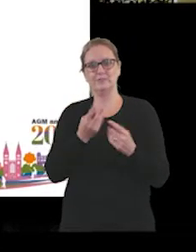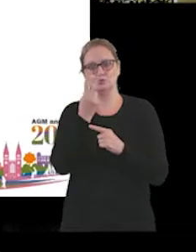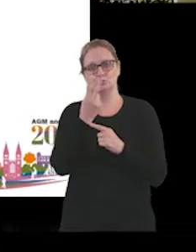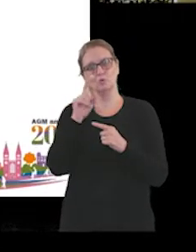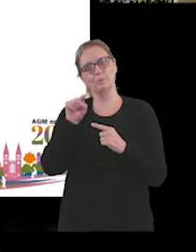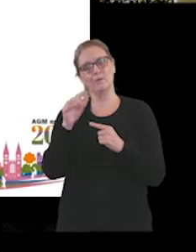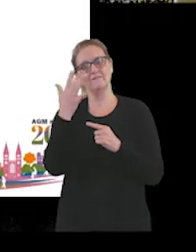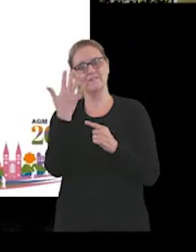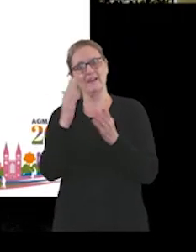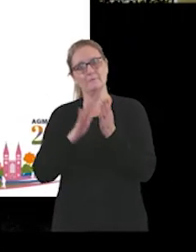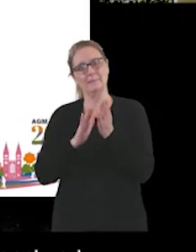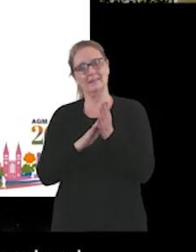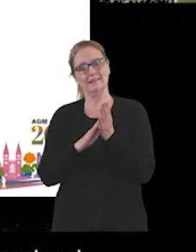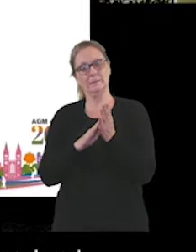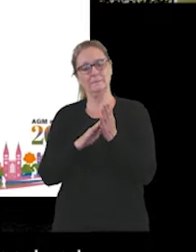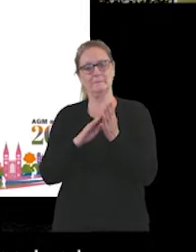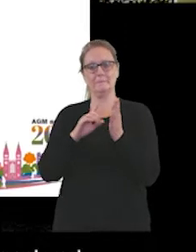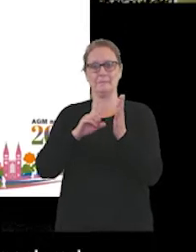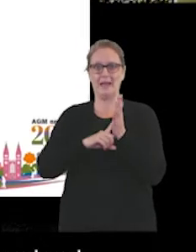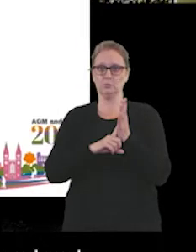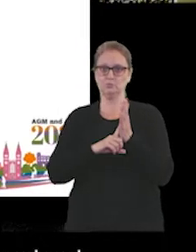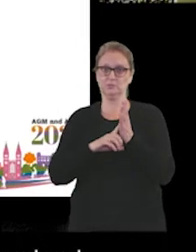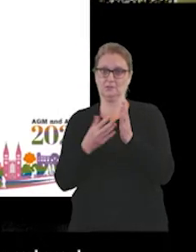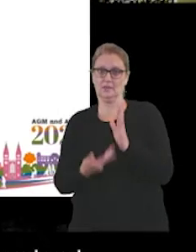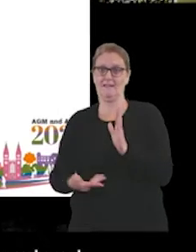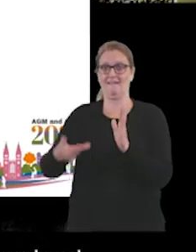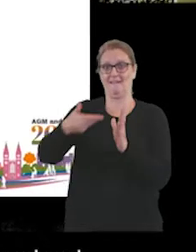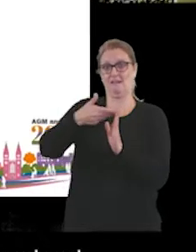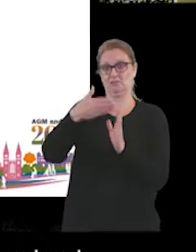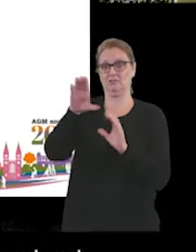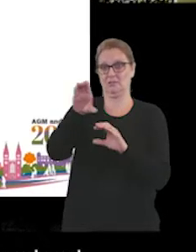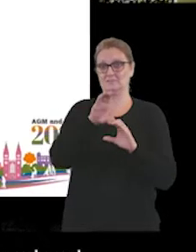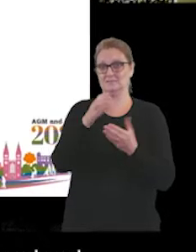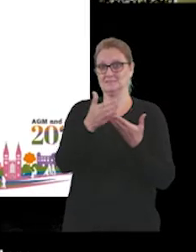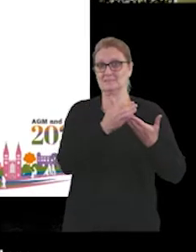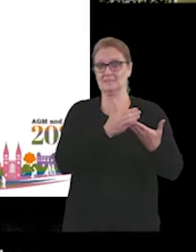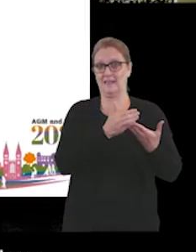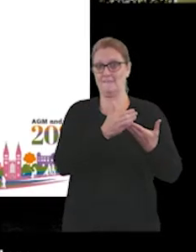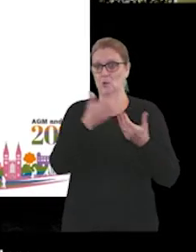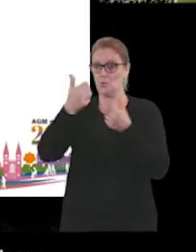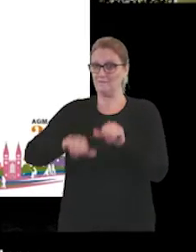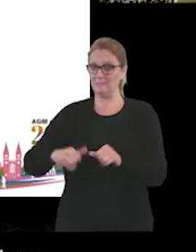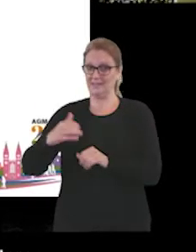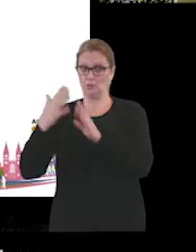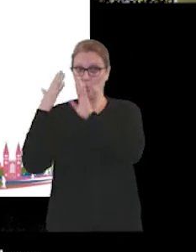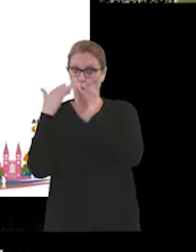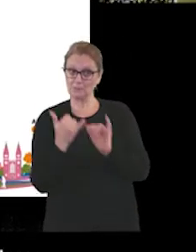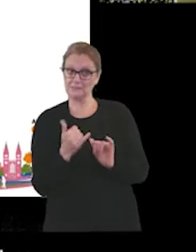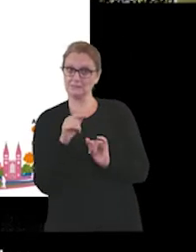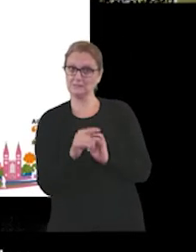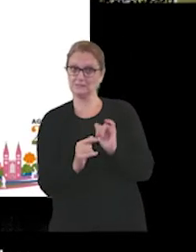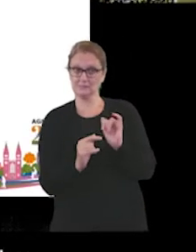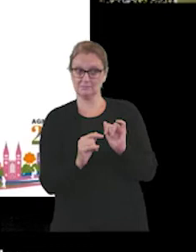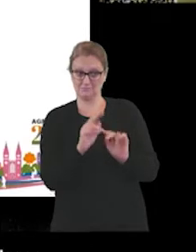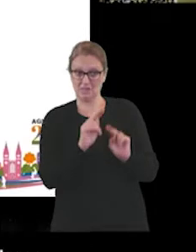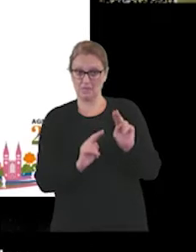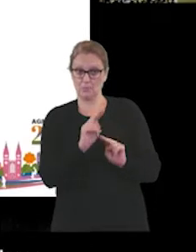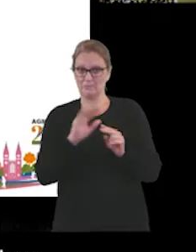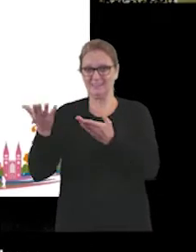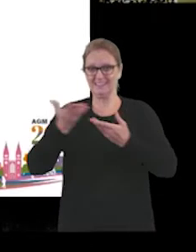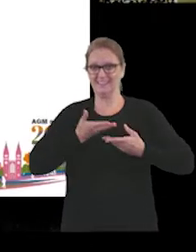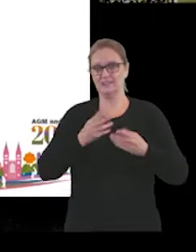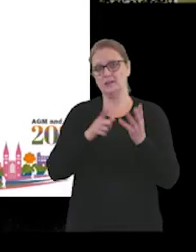million surplus. And our accounts have been reviewed by our external auditors, Mazars, and they have been given an unqualified